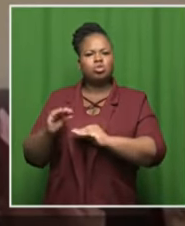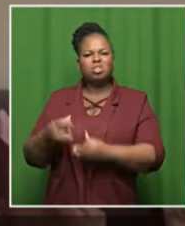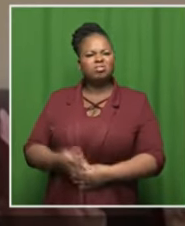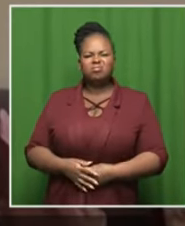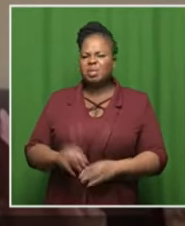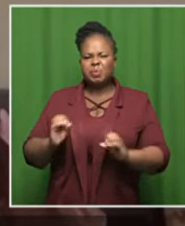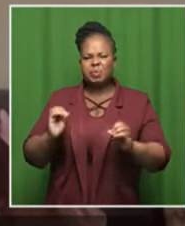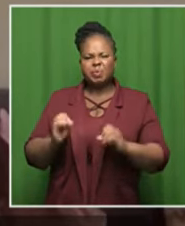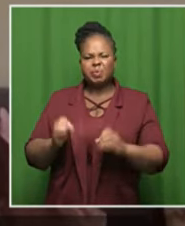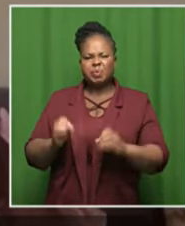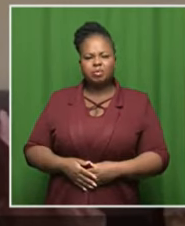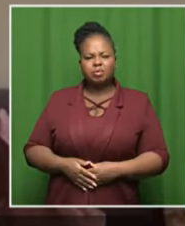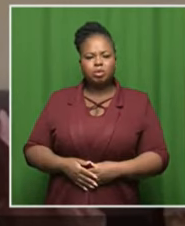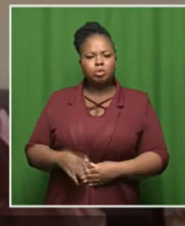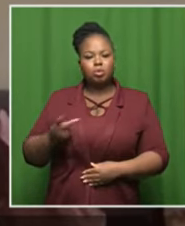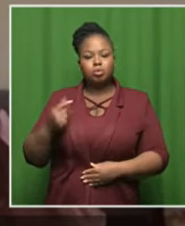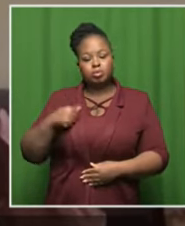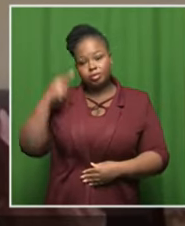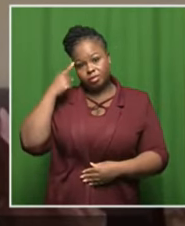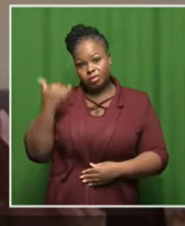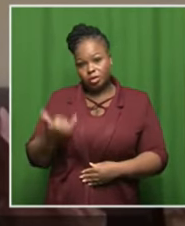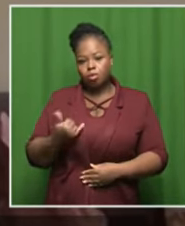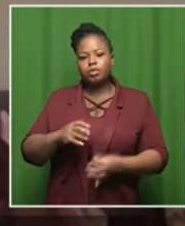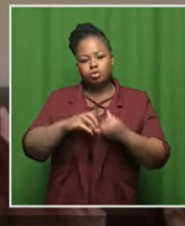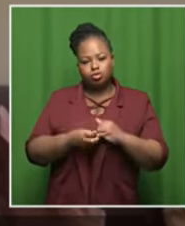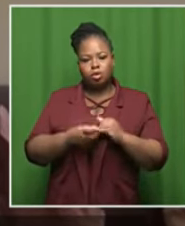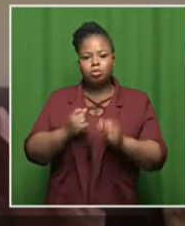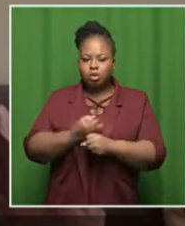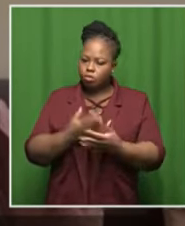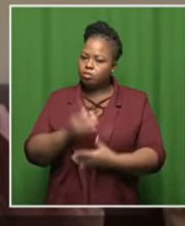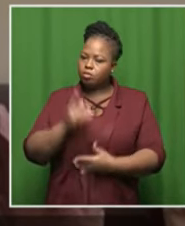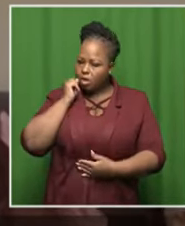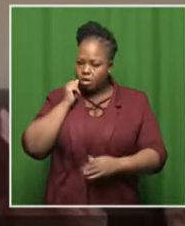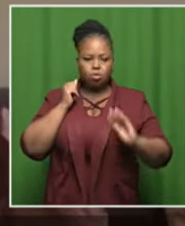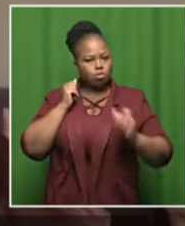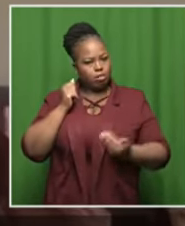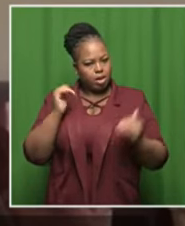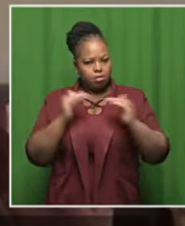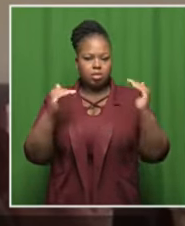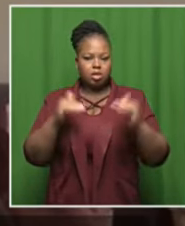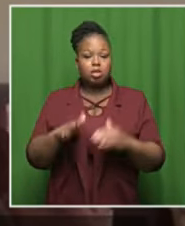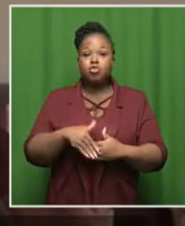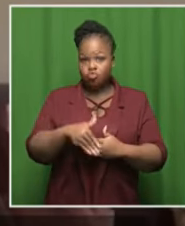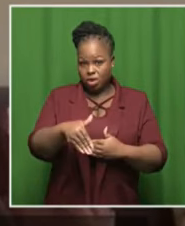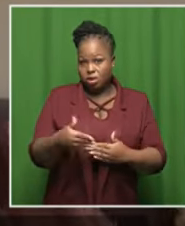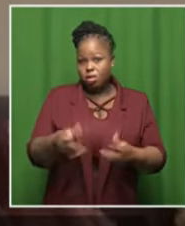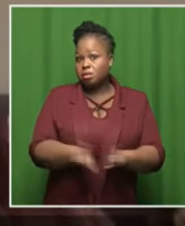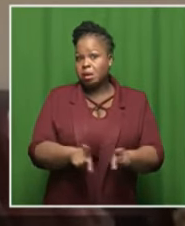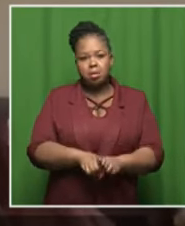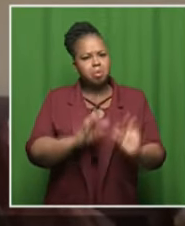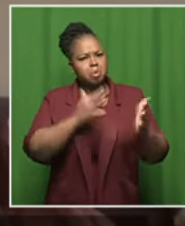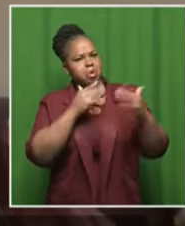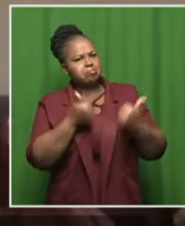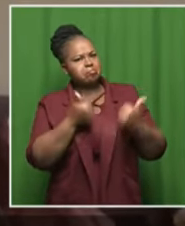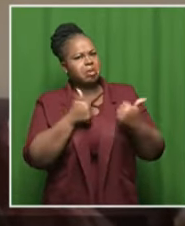have nothing to do with gate takings i think we must try to pay men and women equal cricket has done a lot more than any other sport